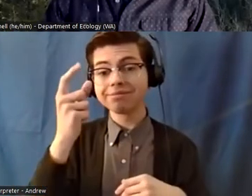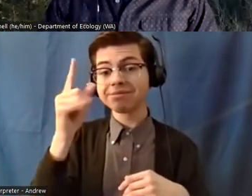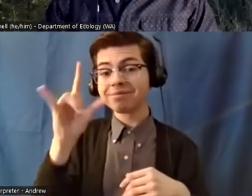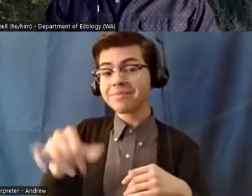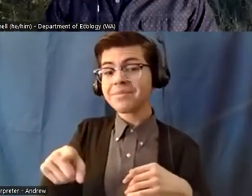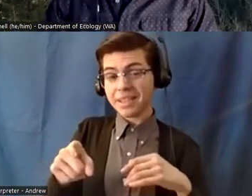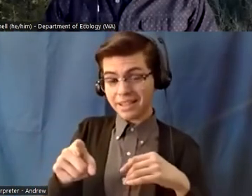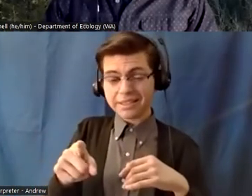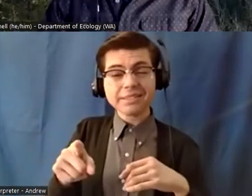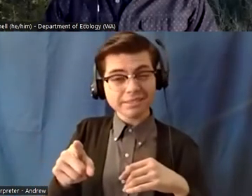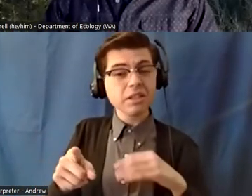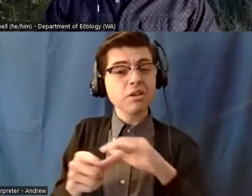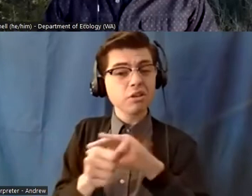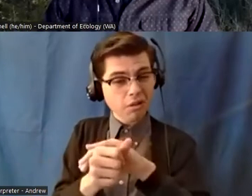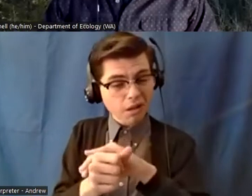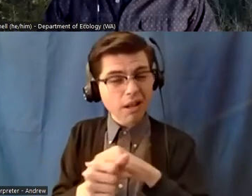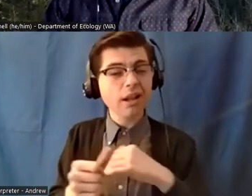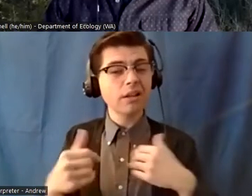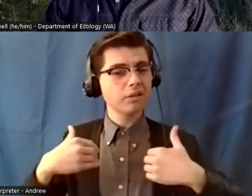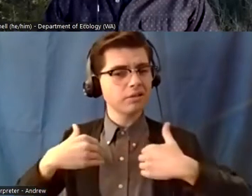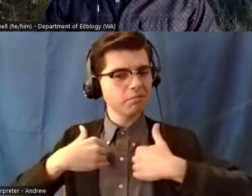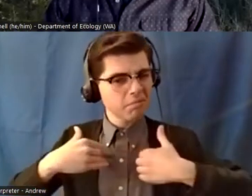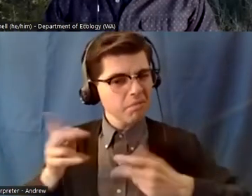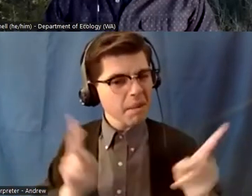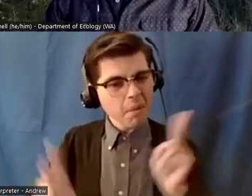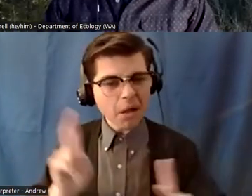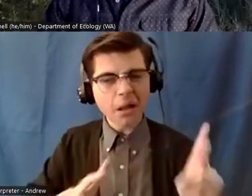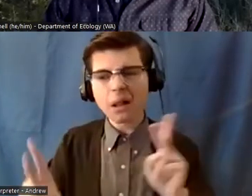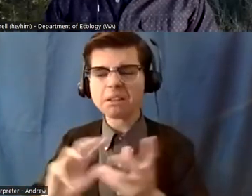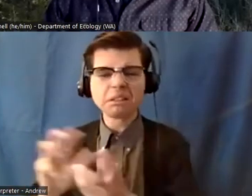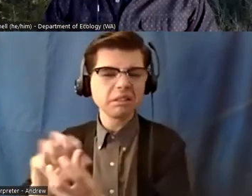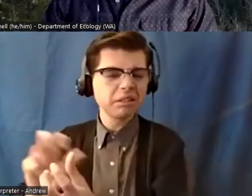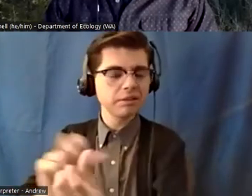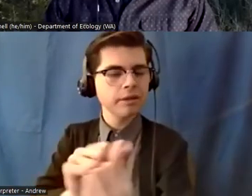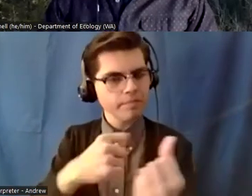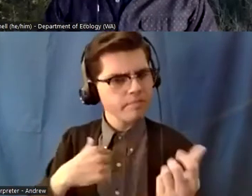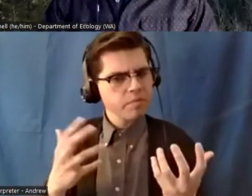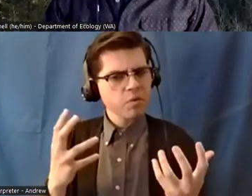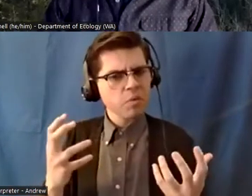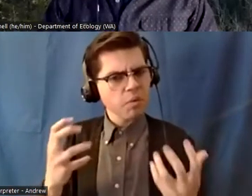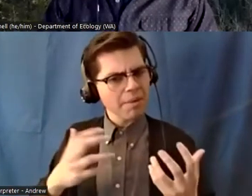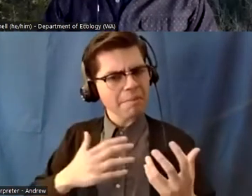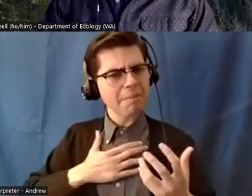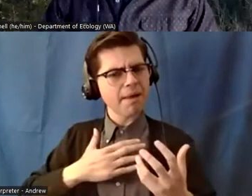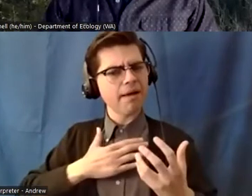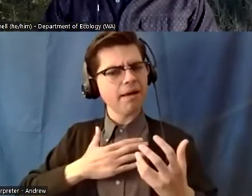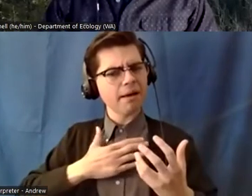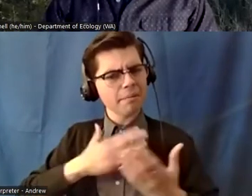and do my part to try to help recover them and uh it has